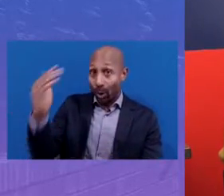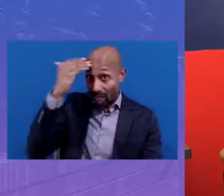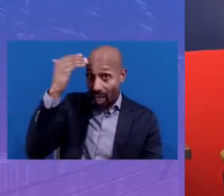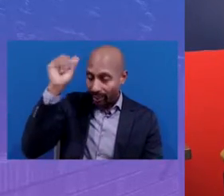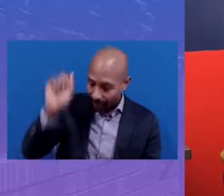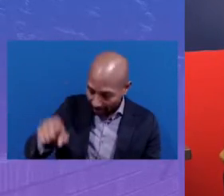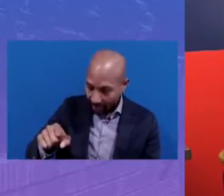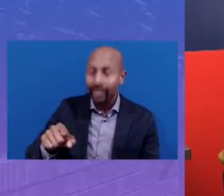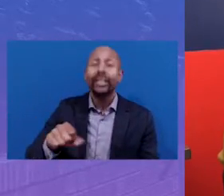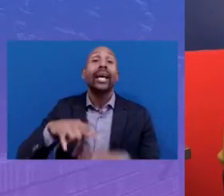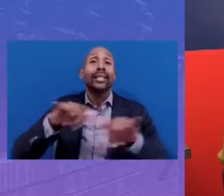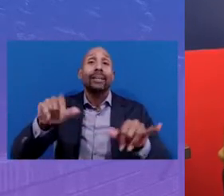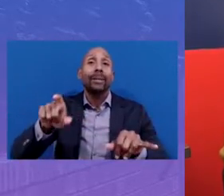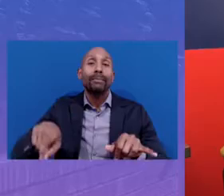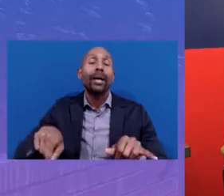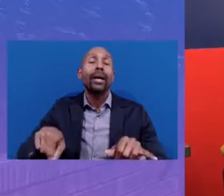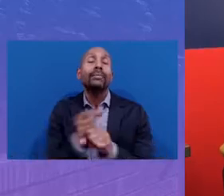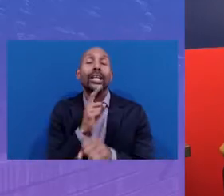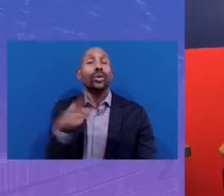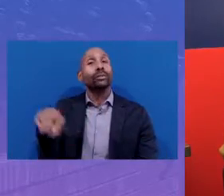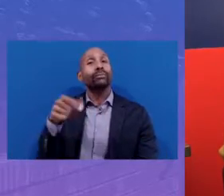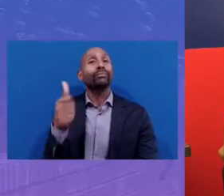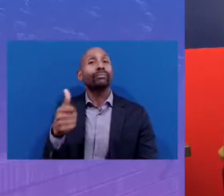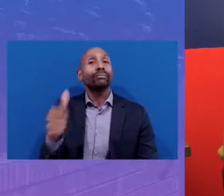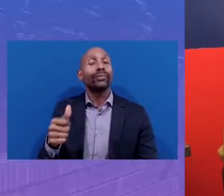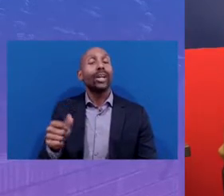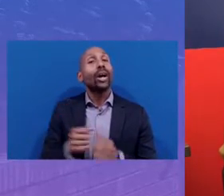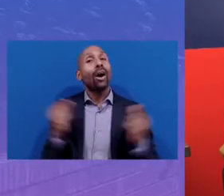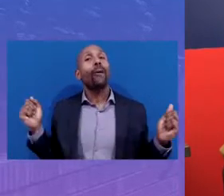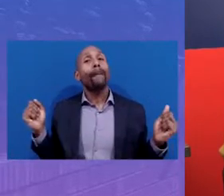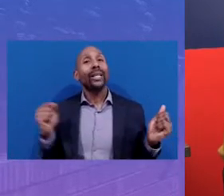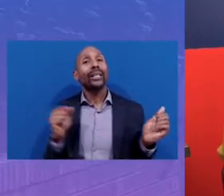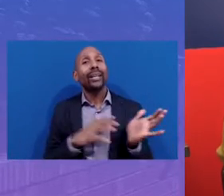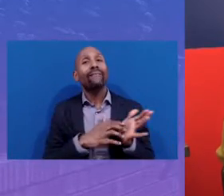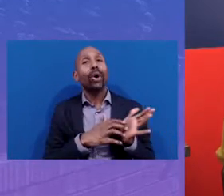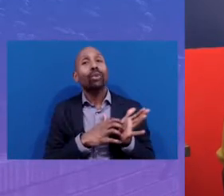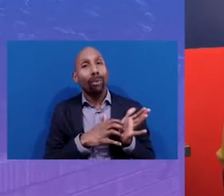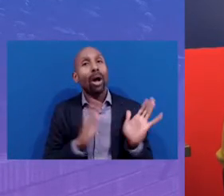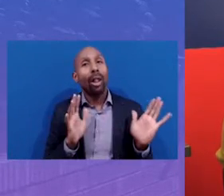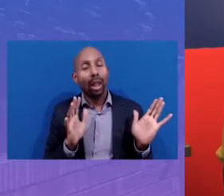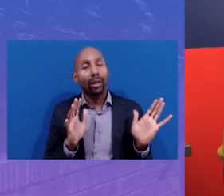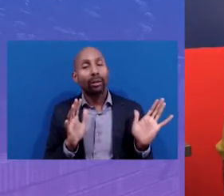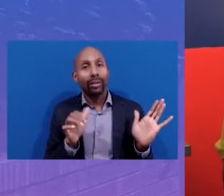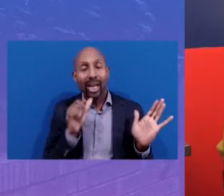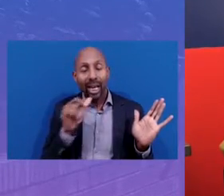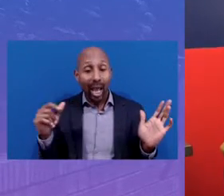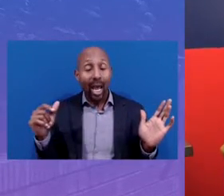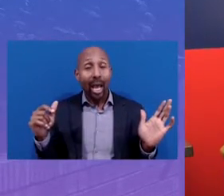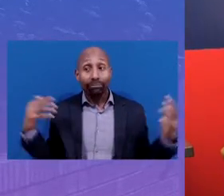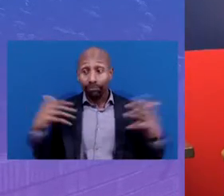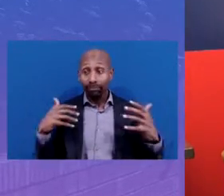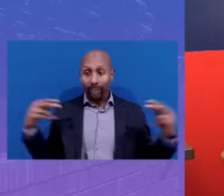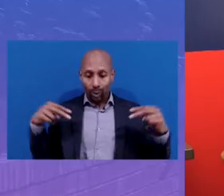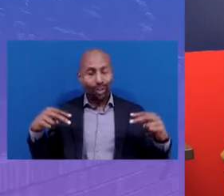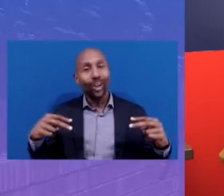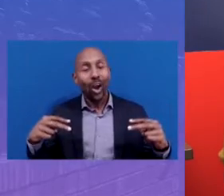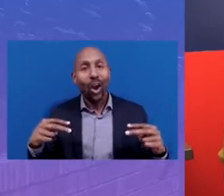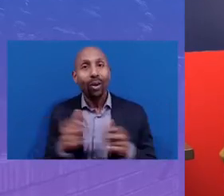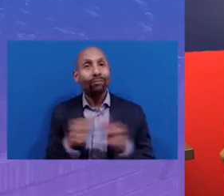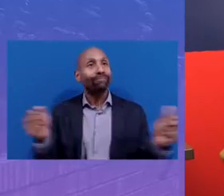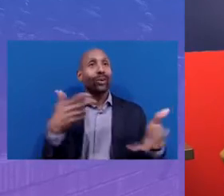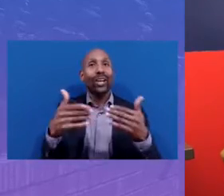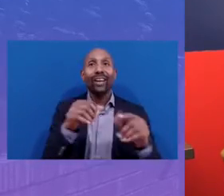have to be willing to face your vulnerabilities and not be afraid of them. Because it is through those